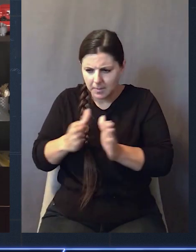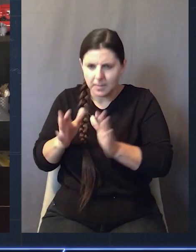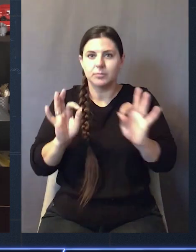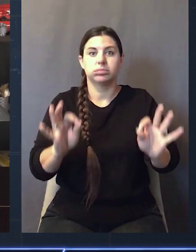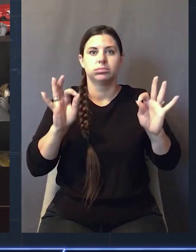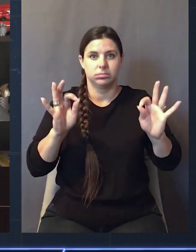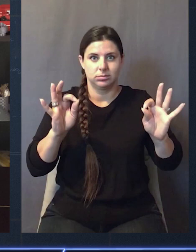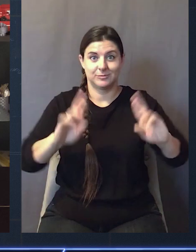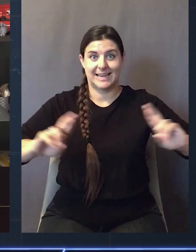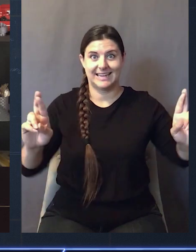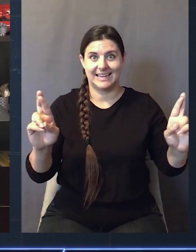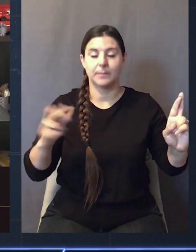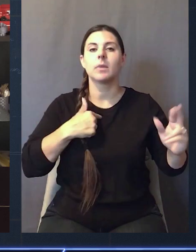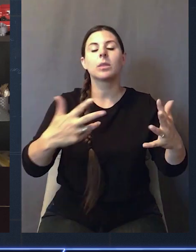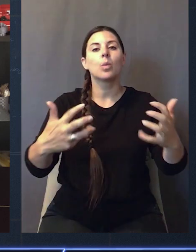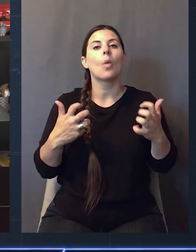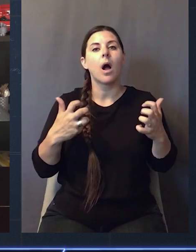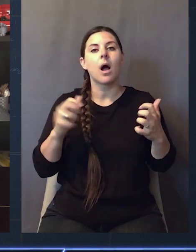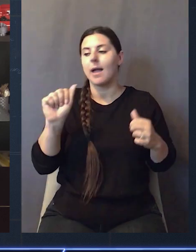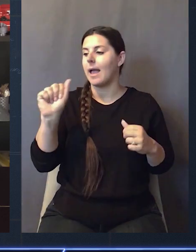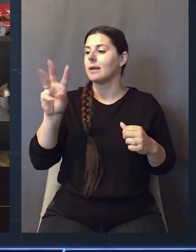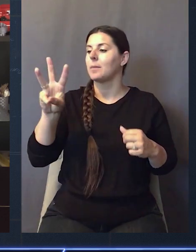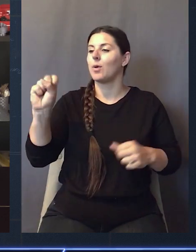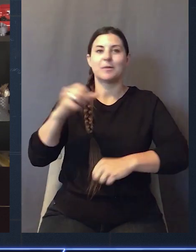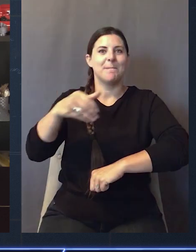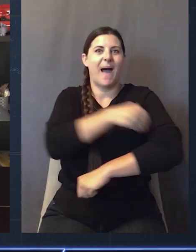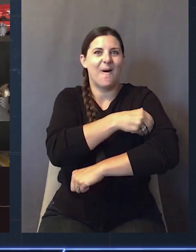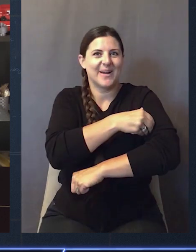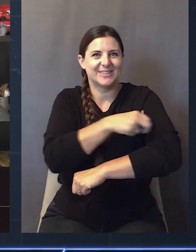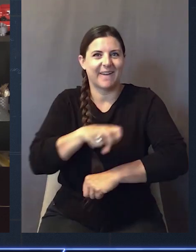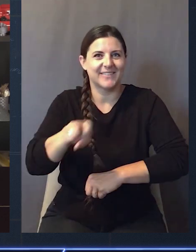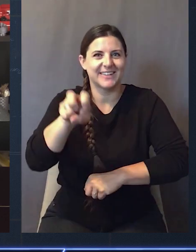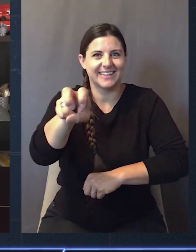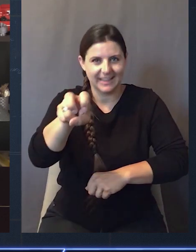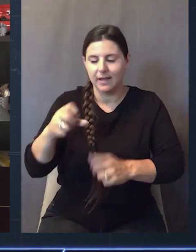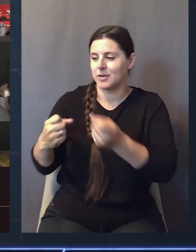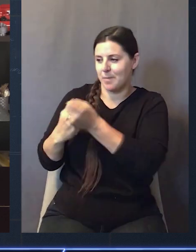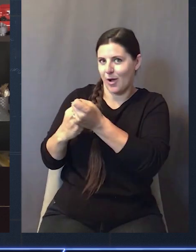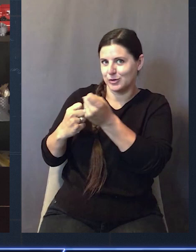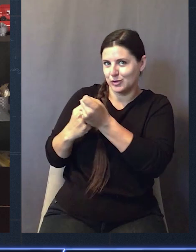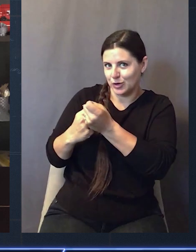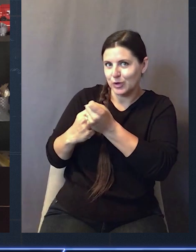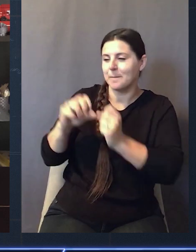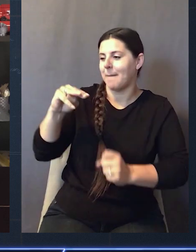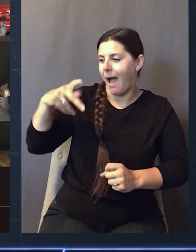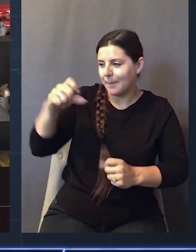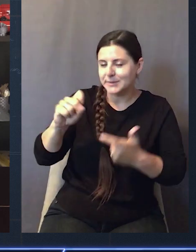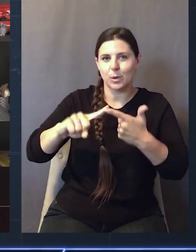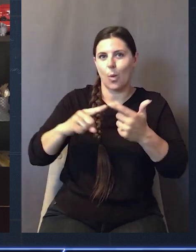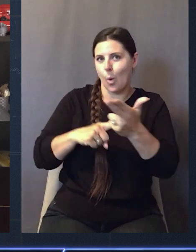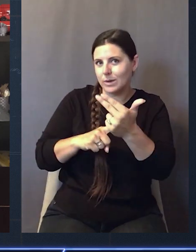and what I'd do. I wanted to make my trip AWS powered. I got some AWS sponsored for